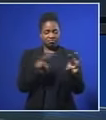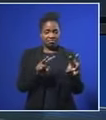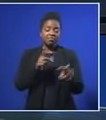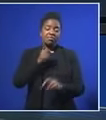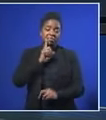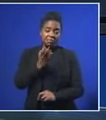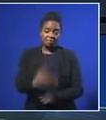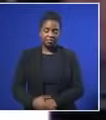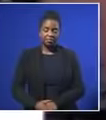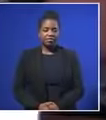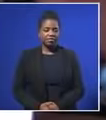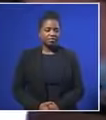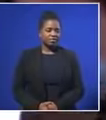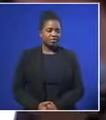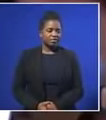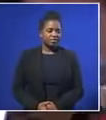reports.